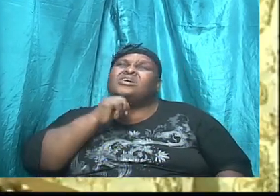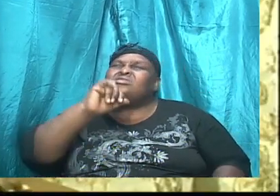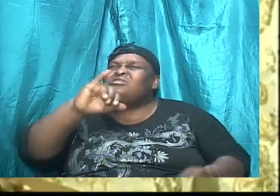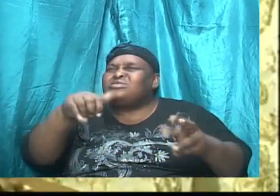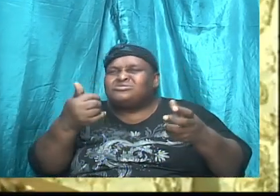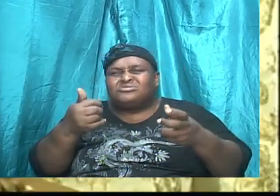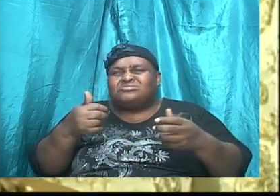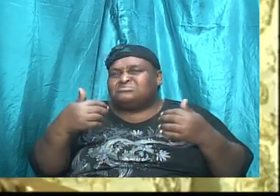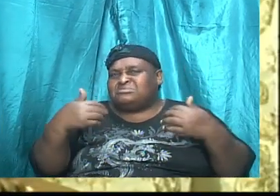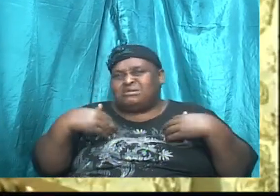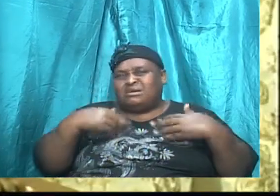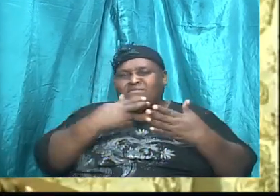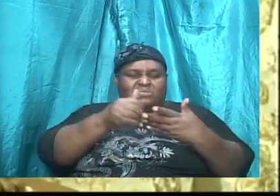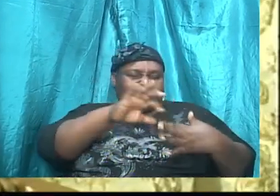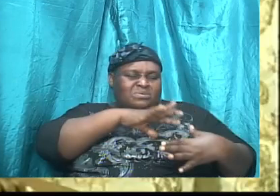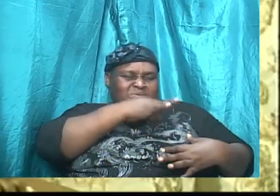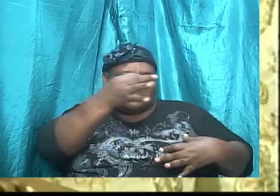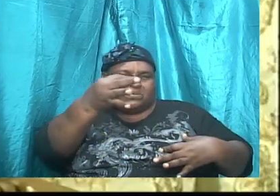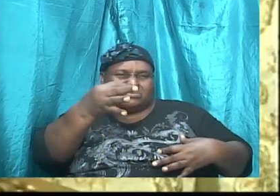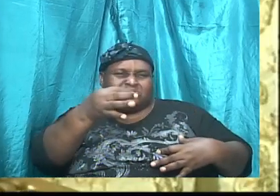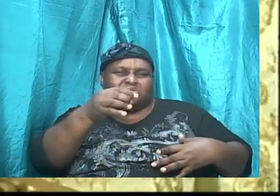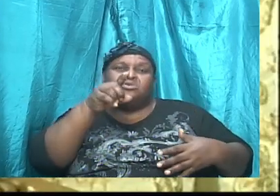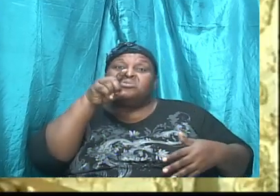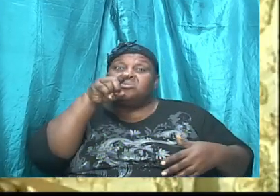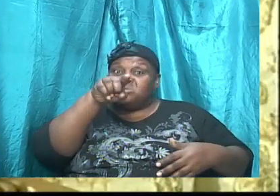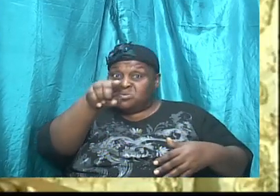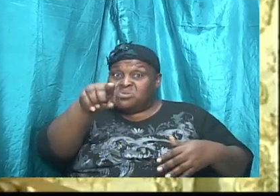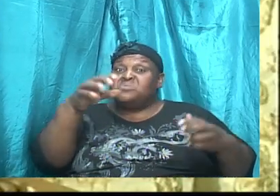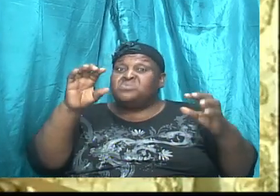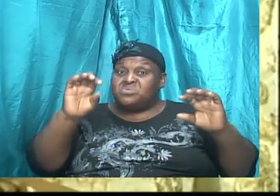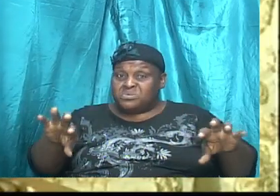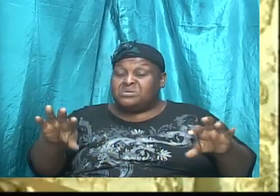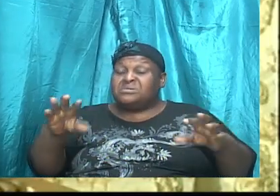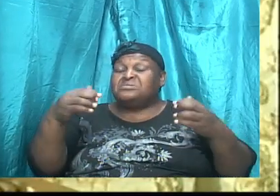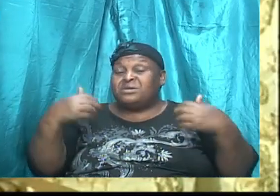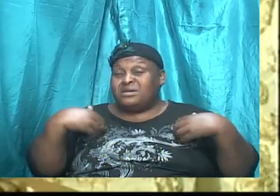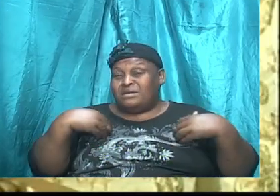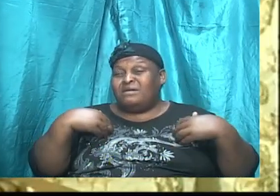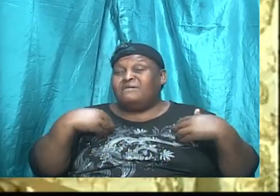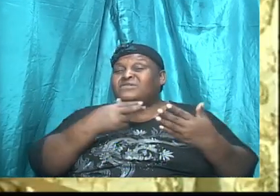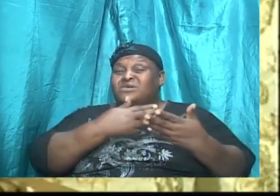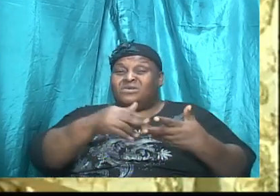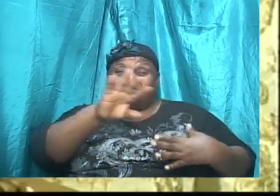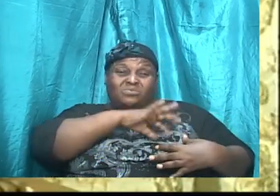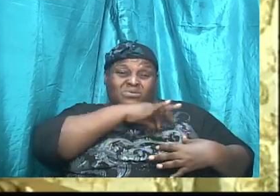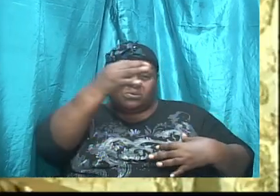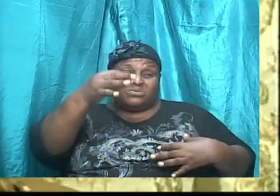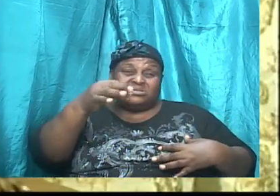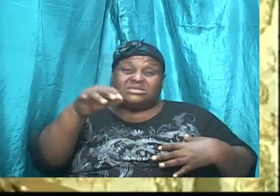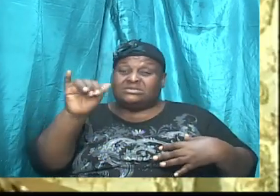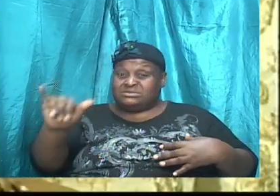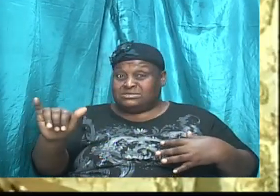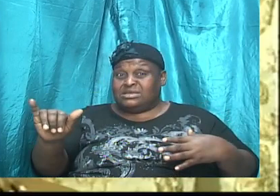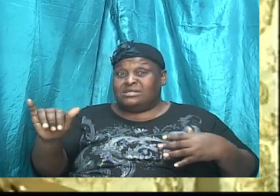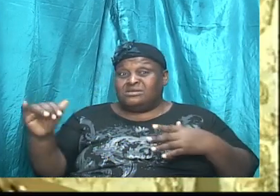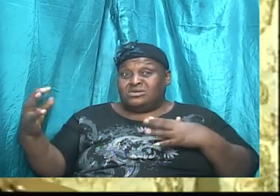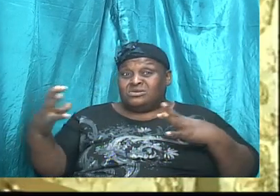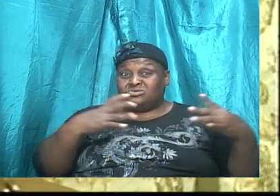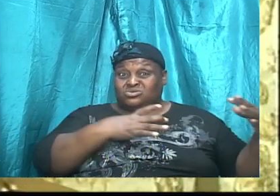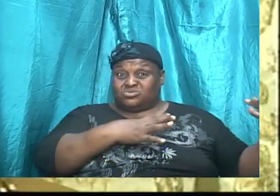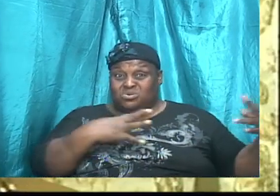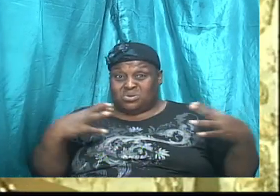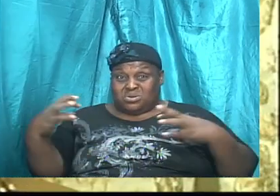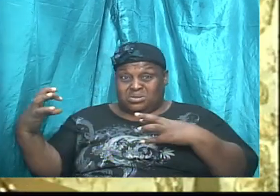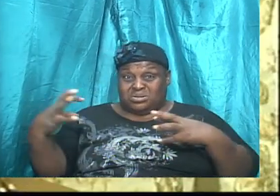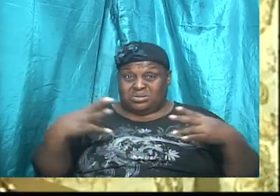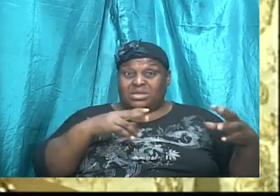You can have the Holy Spirit and still struggle as Paul struggled, as Paul recalled the struggle